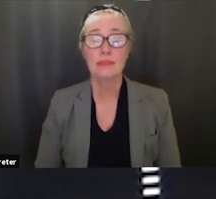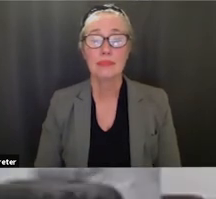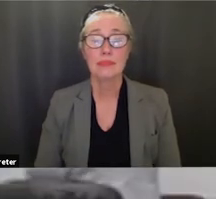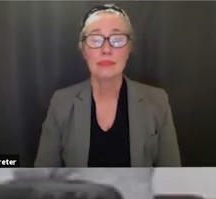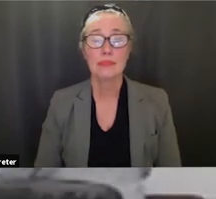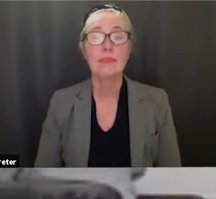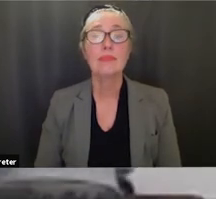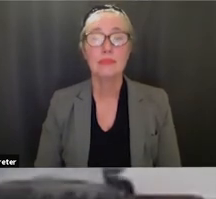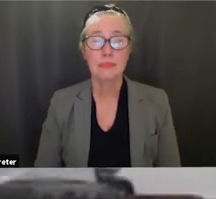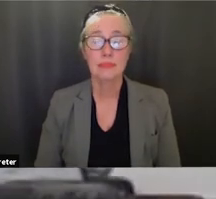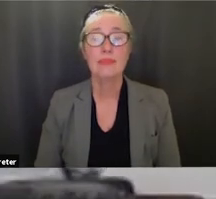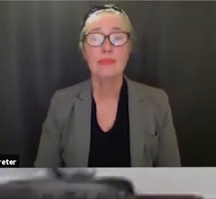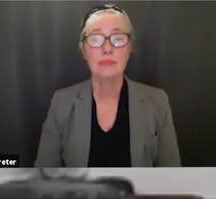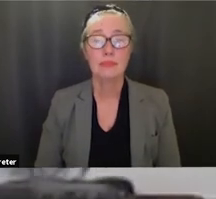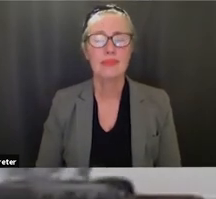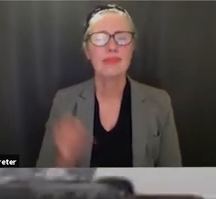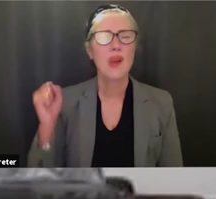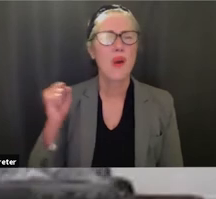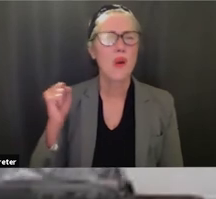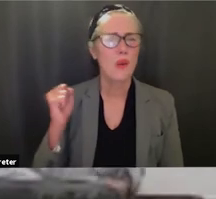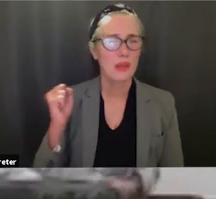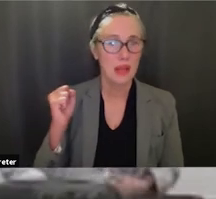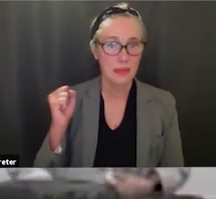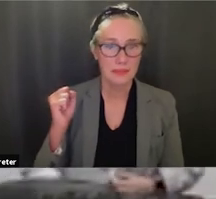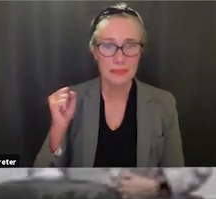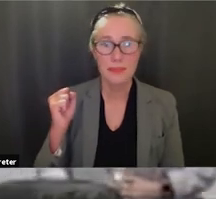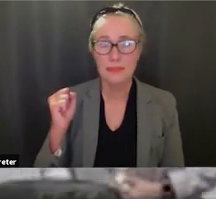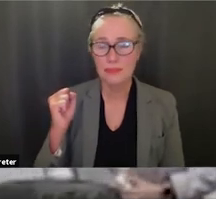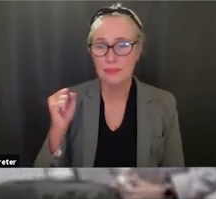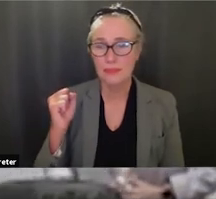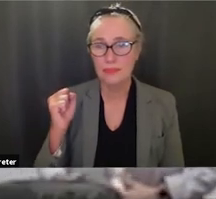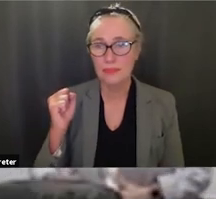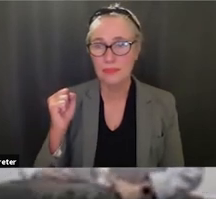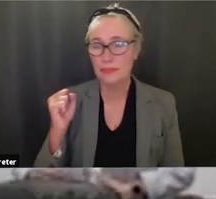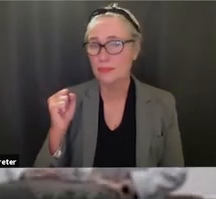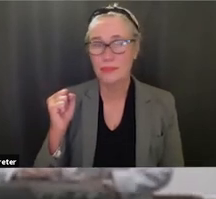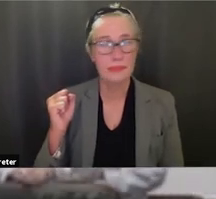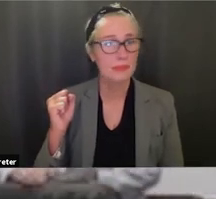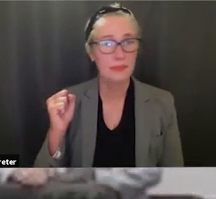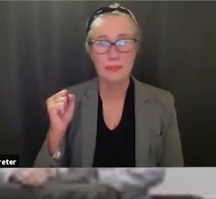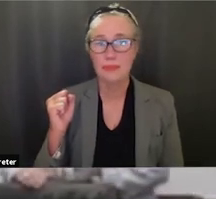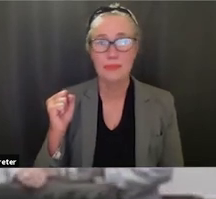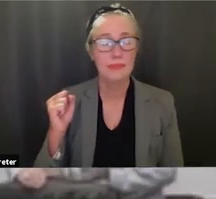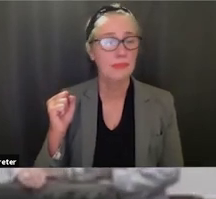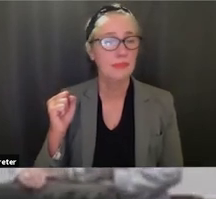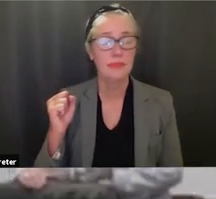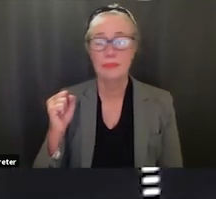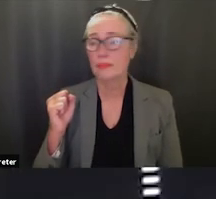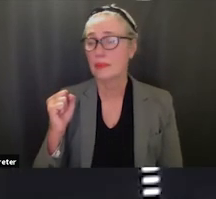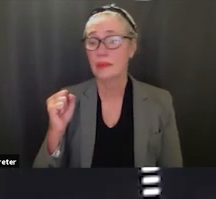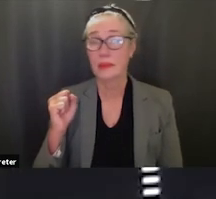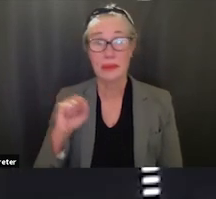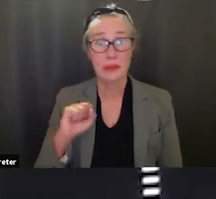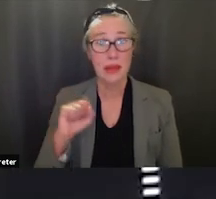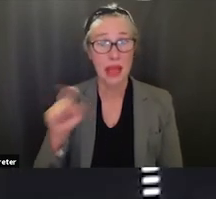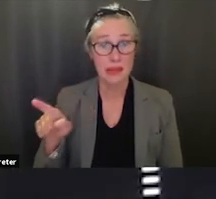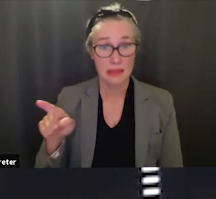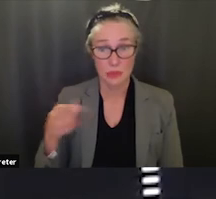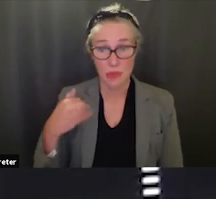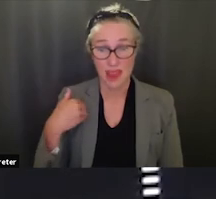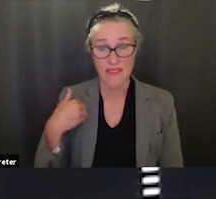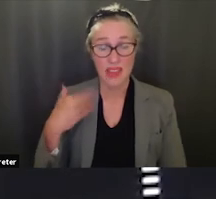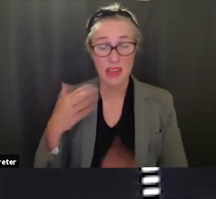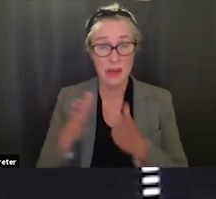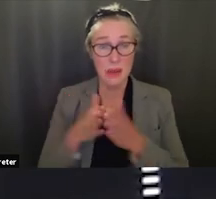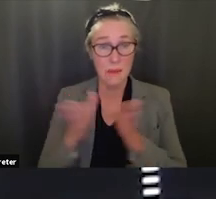okay hold on i i just want to clarify that we do not have any public comments oh i'm sorry mr